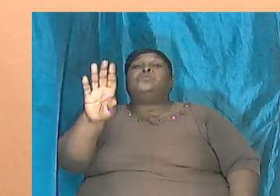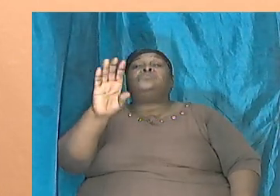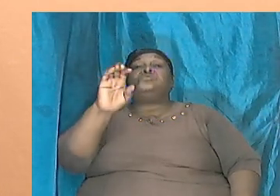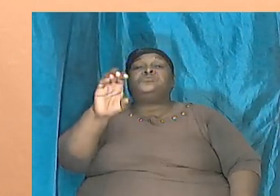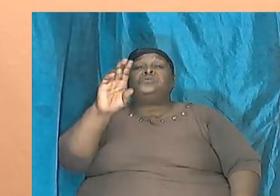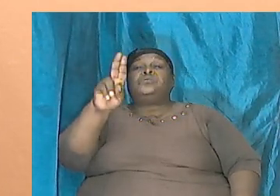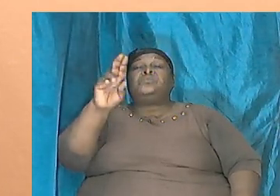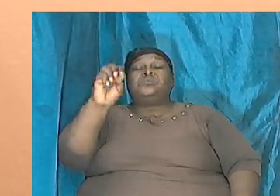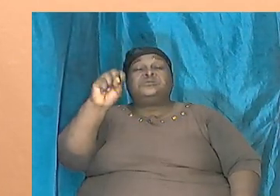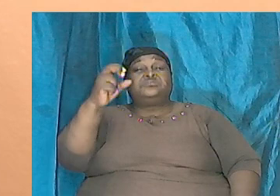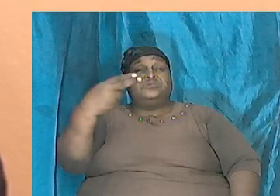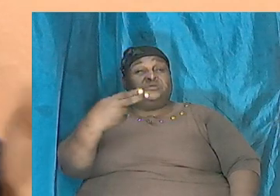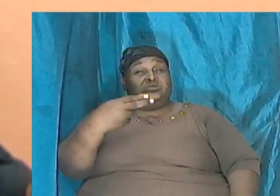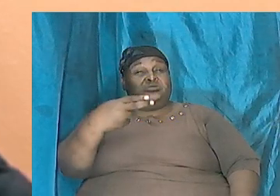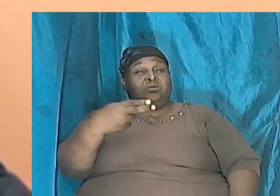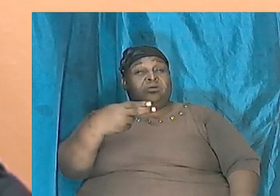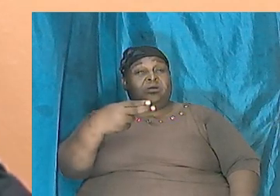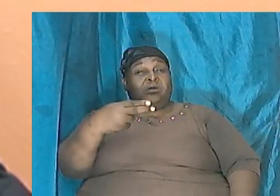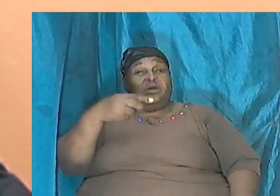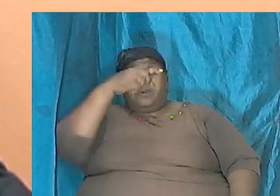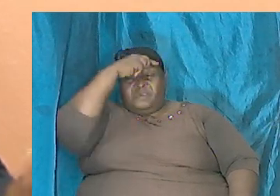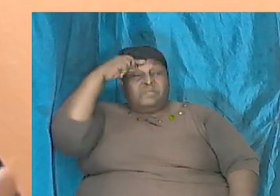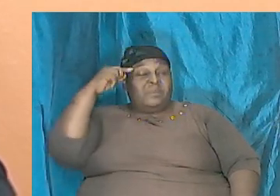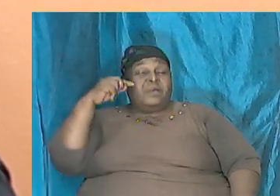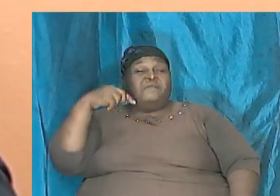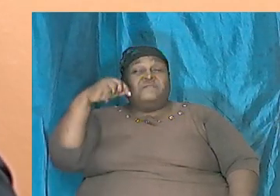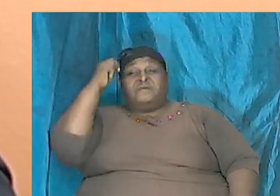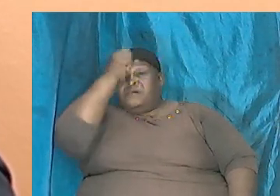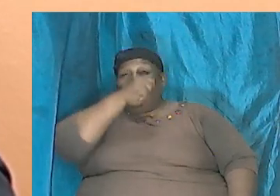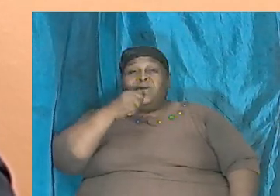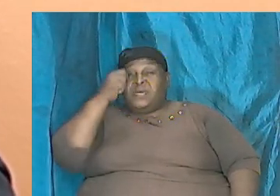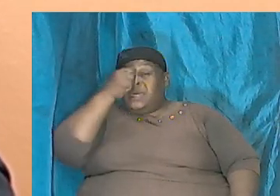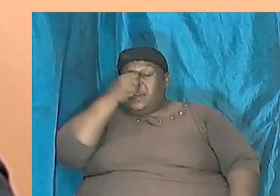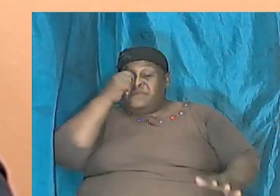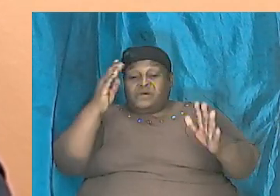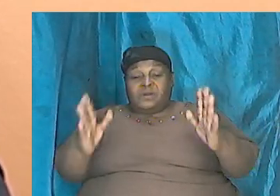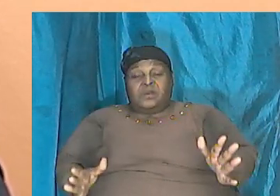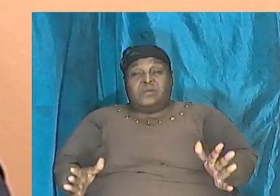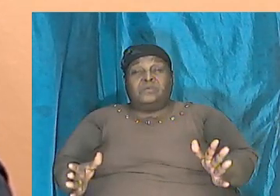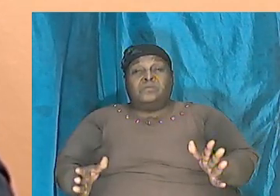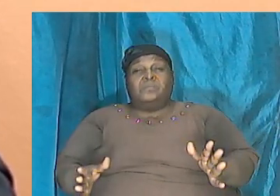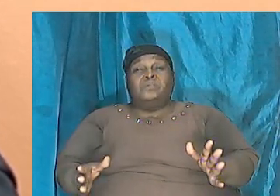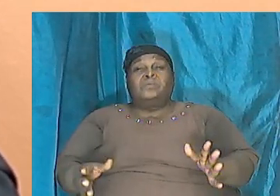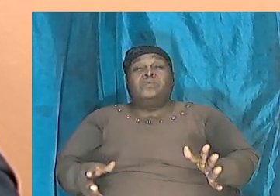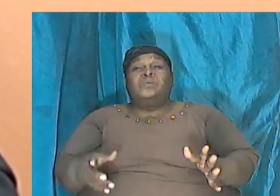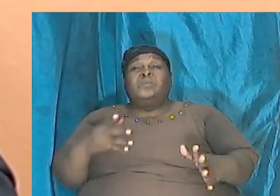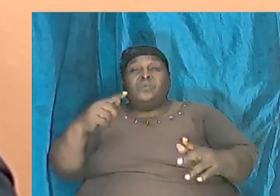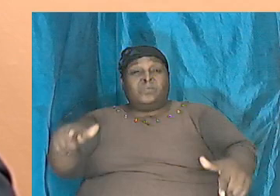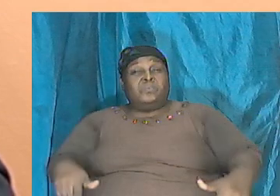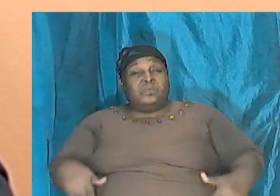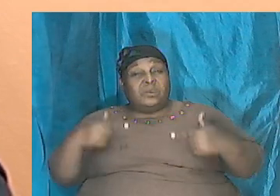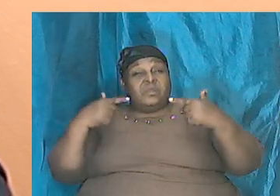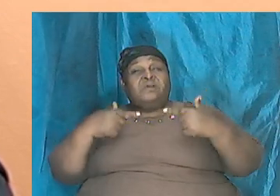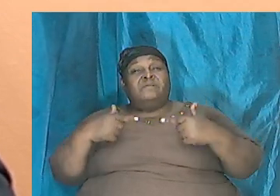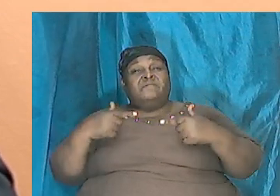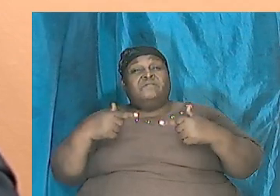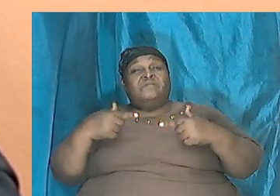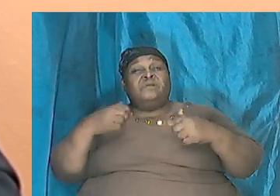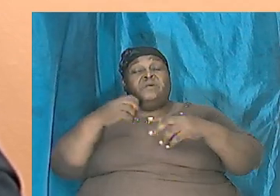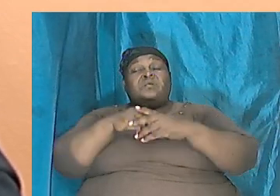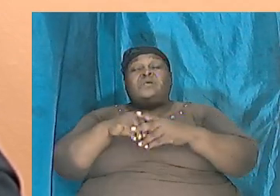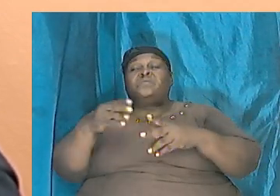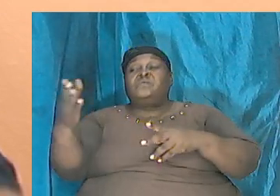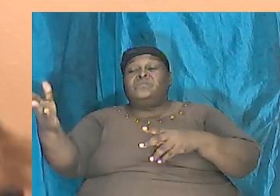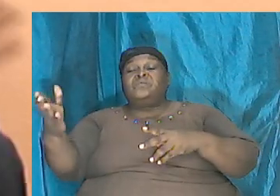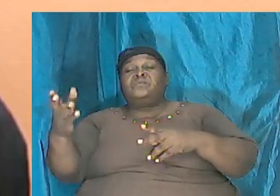of the black Africans who settled across the region called Ethiopia Sudan and